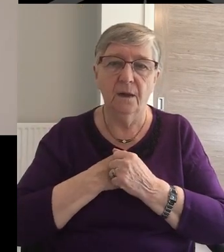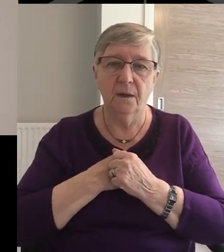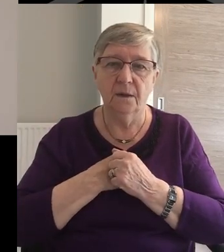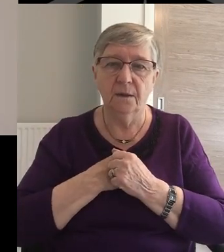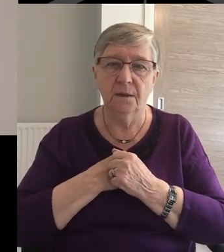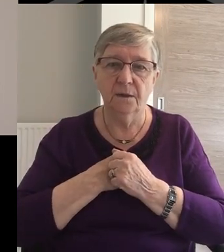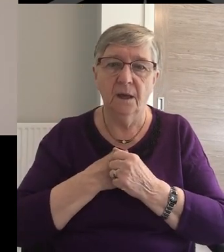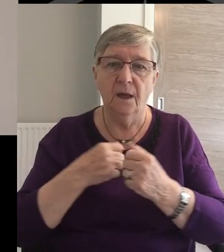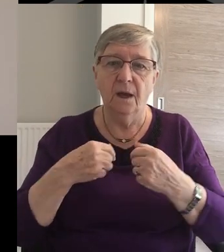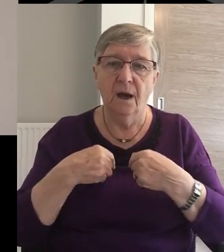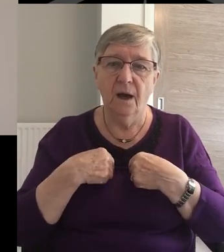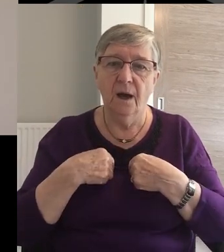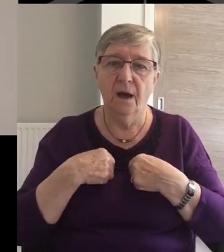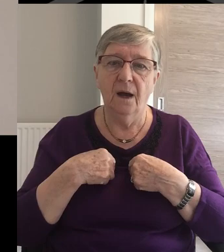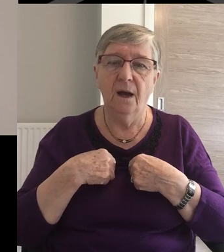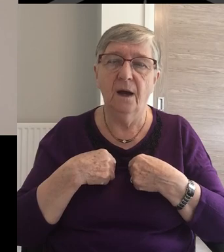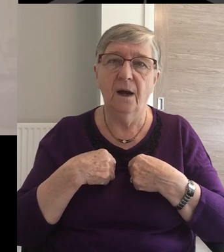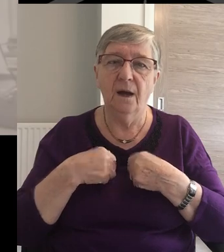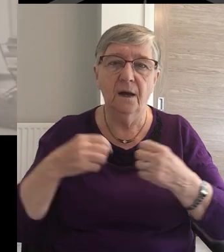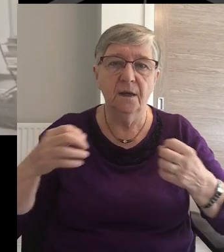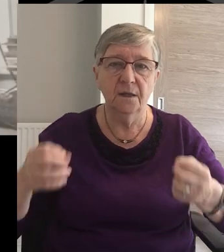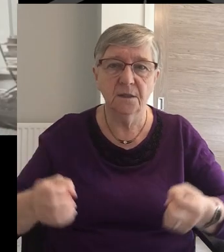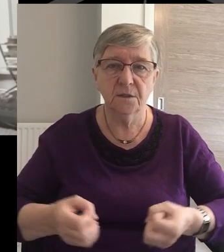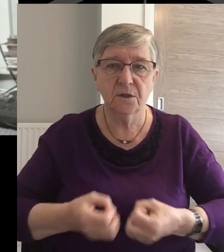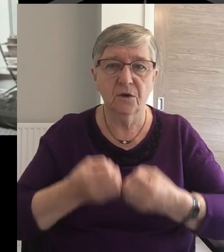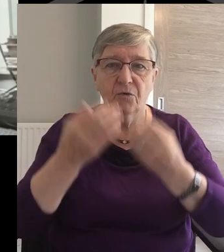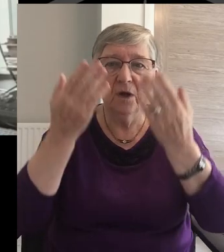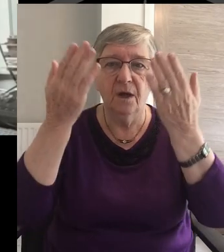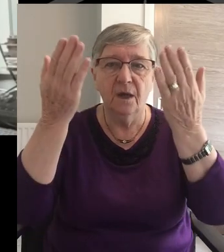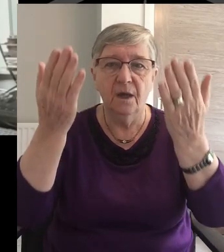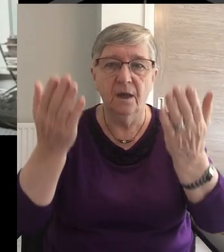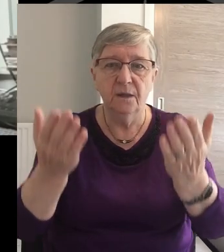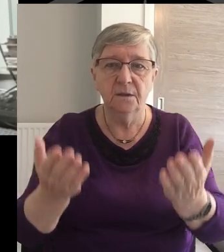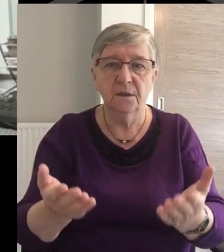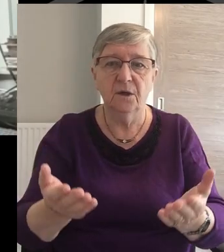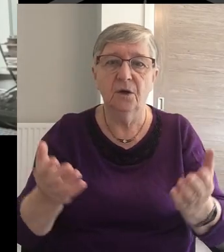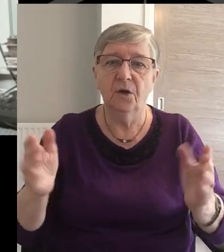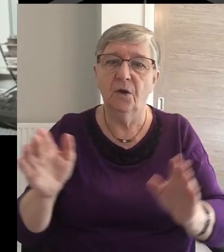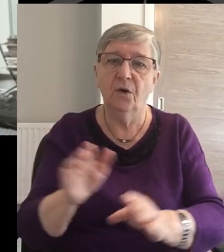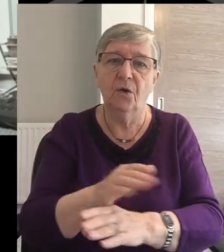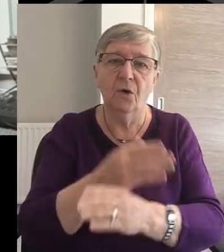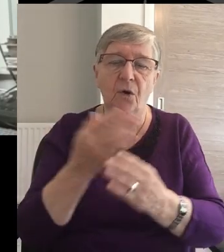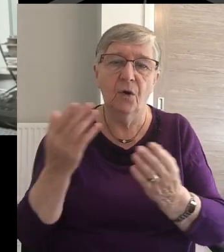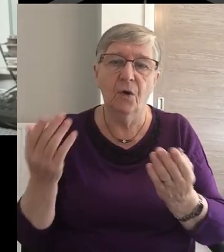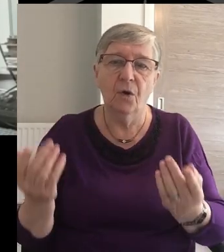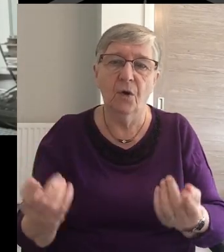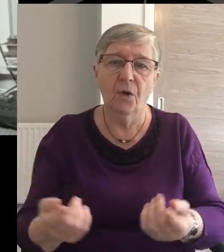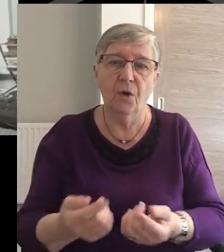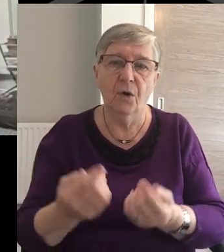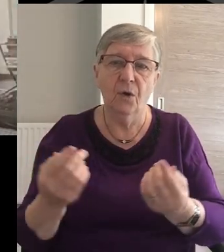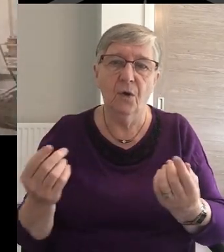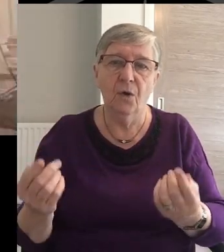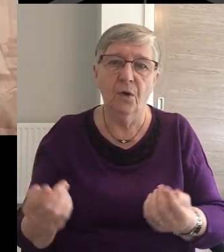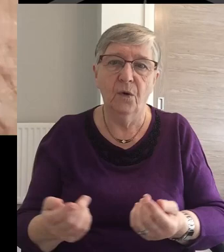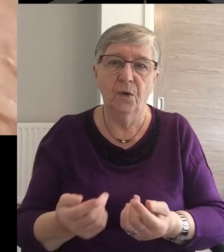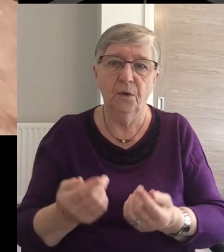are mine I surrender